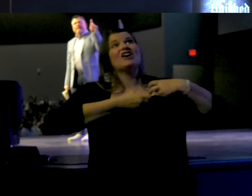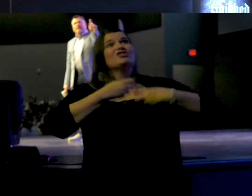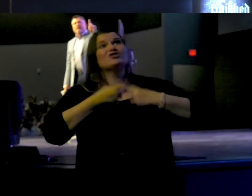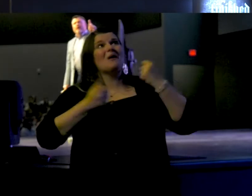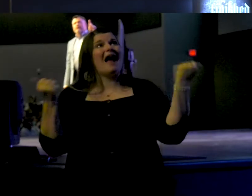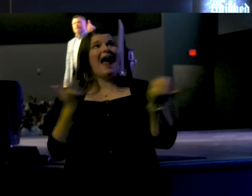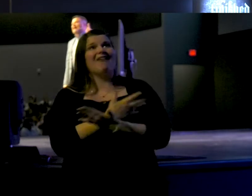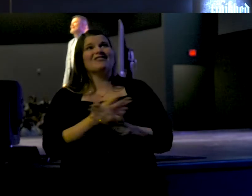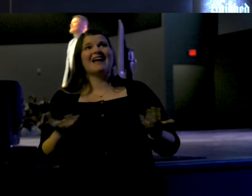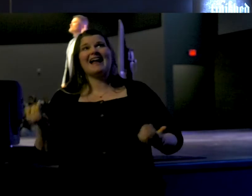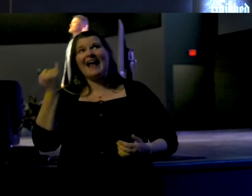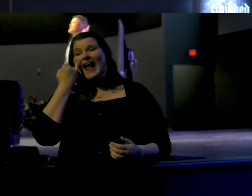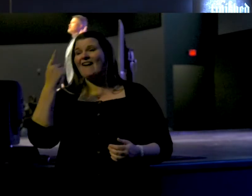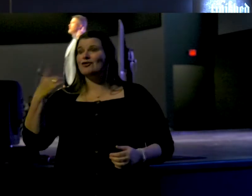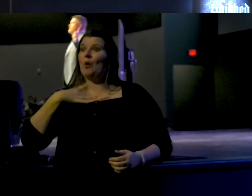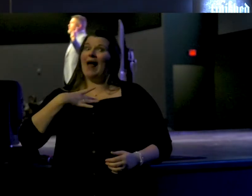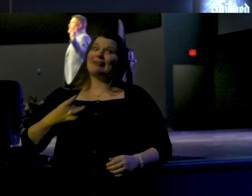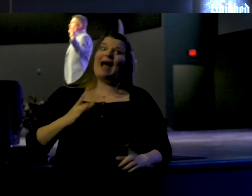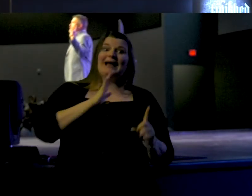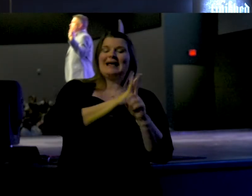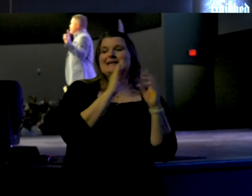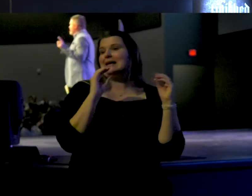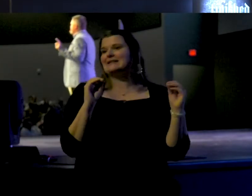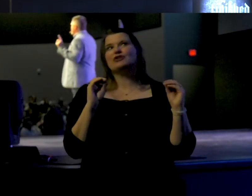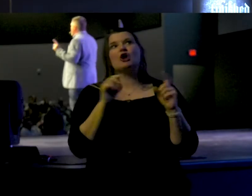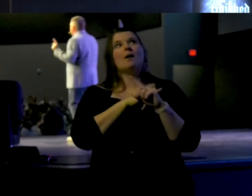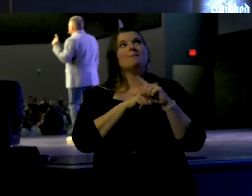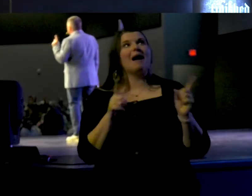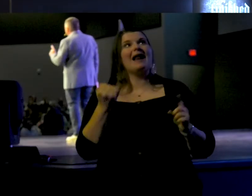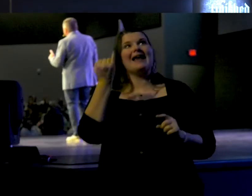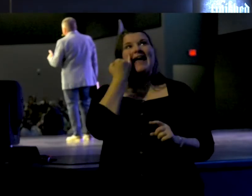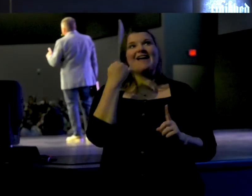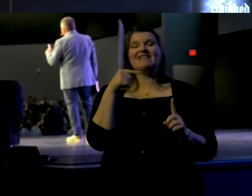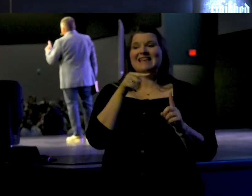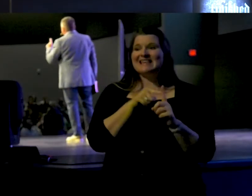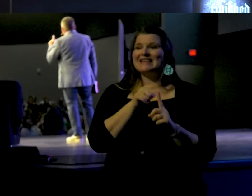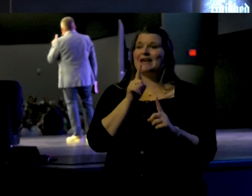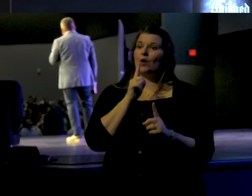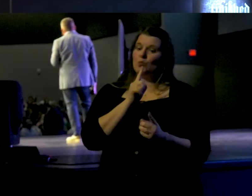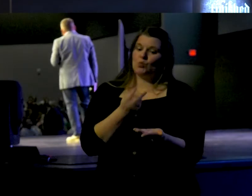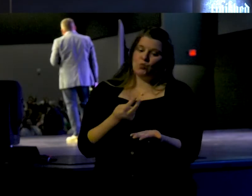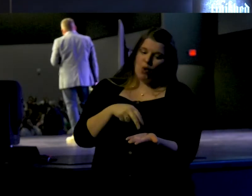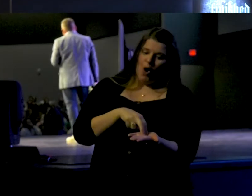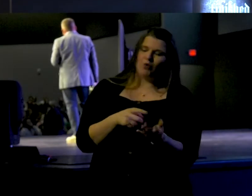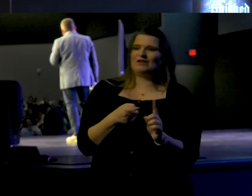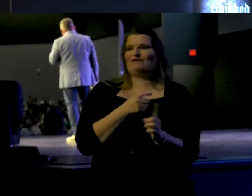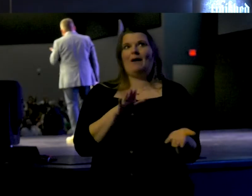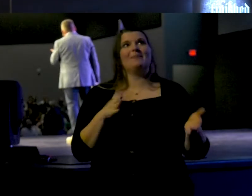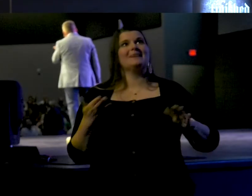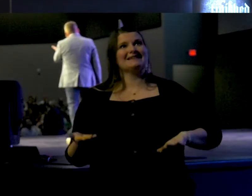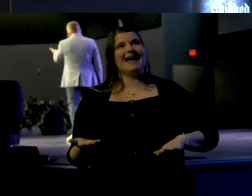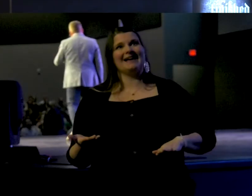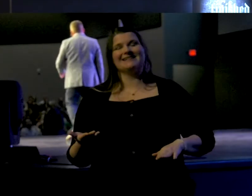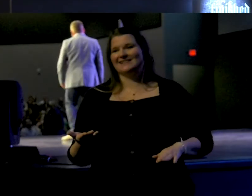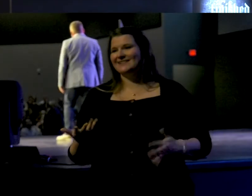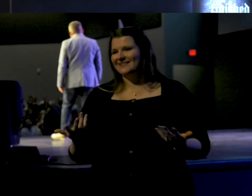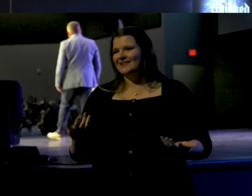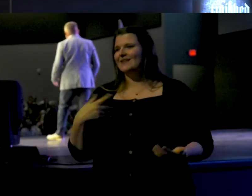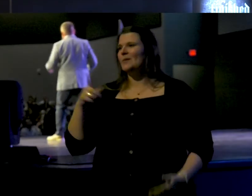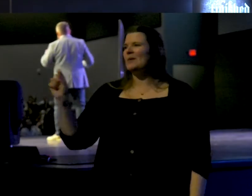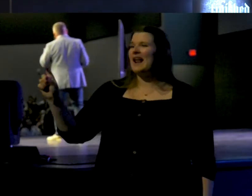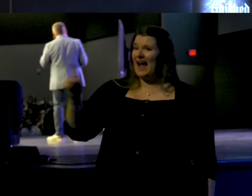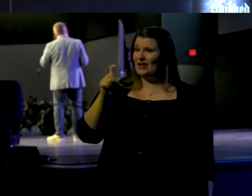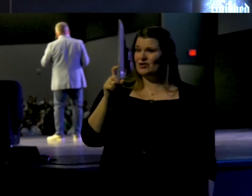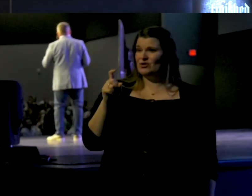is not whether or not you like his teaching, but whether or not he rose from the dead. So, Pastor Orley, let me ask you a